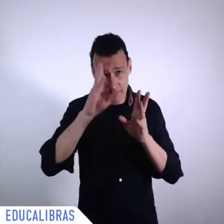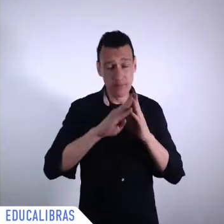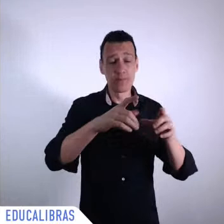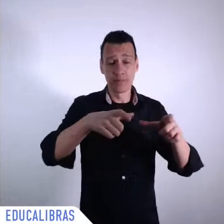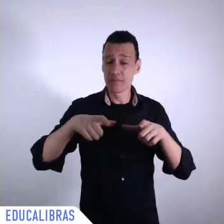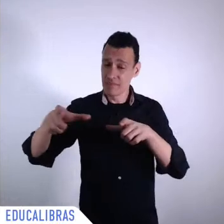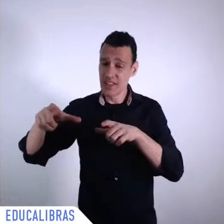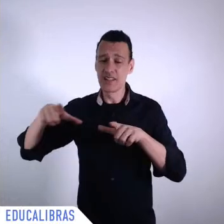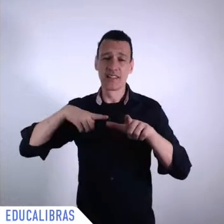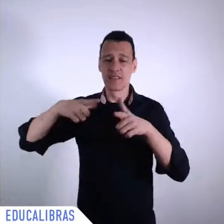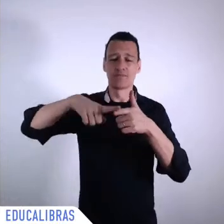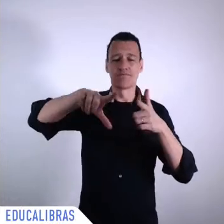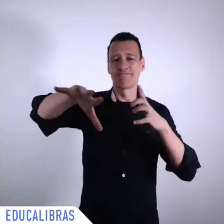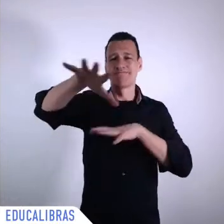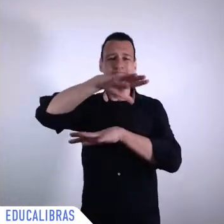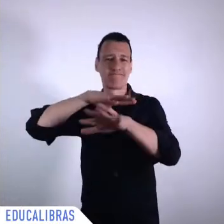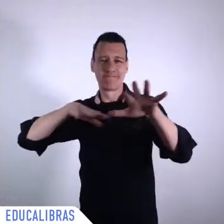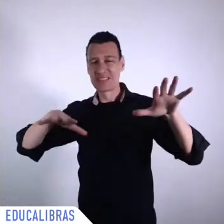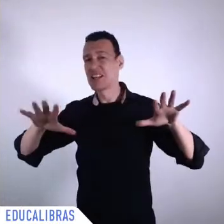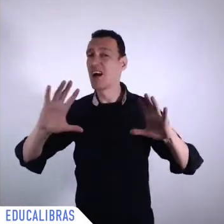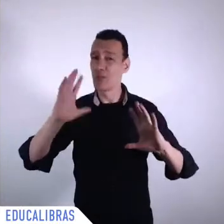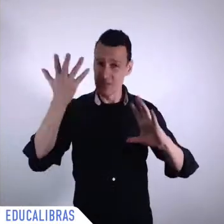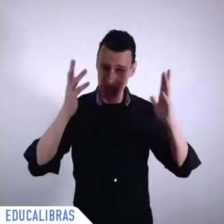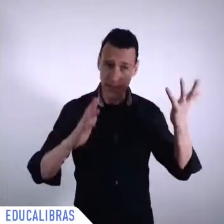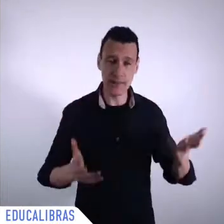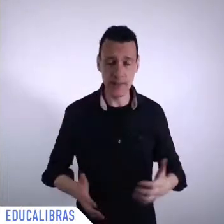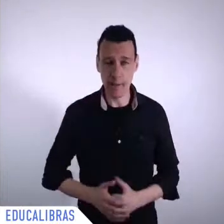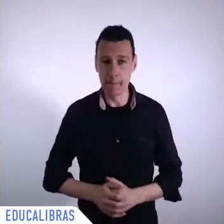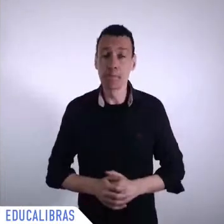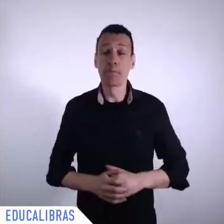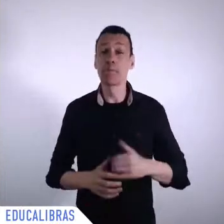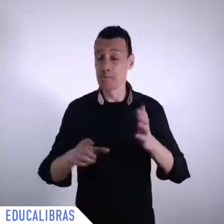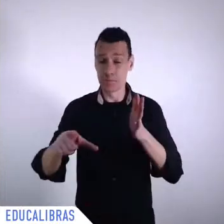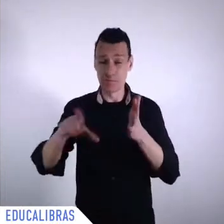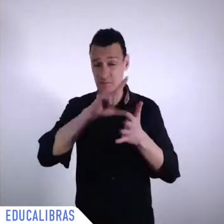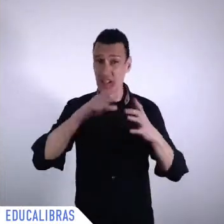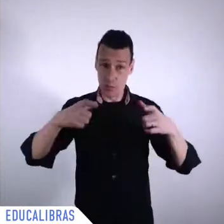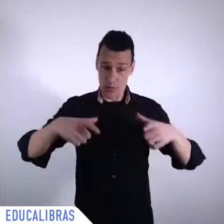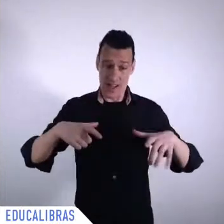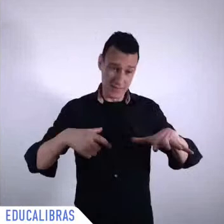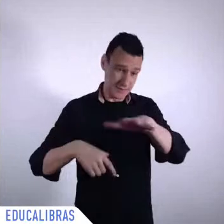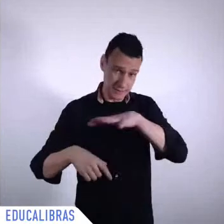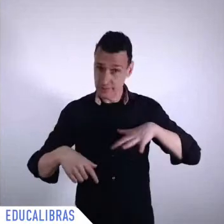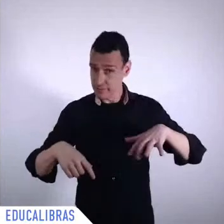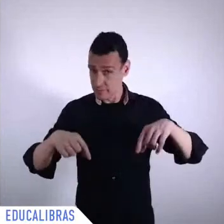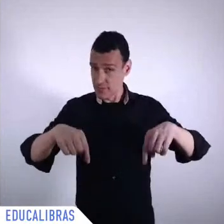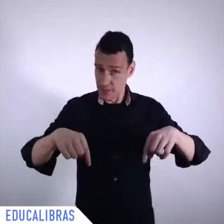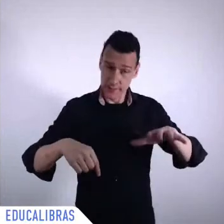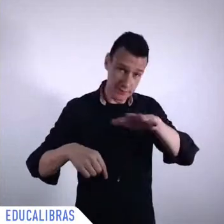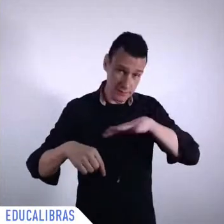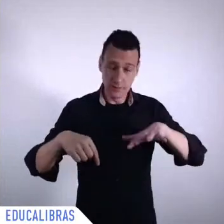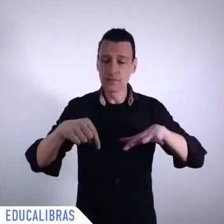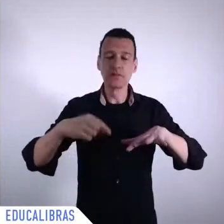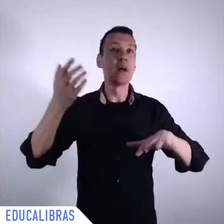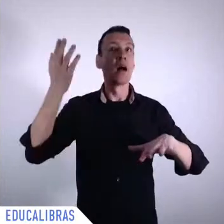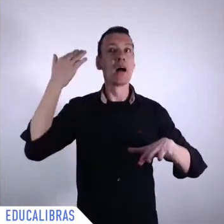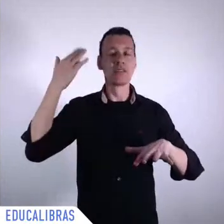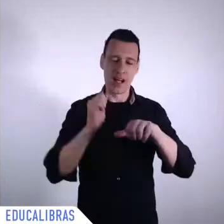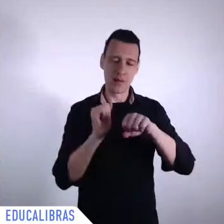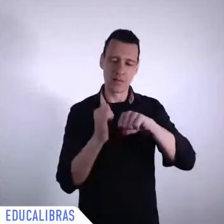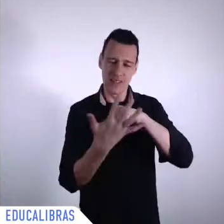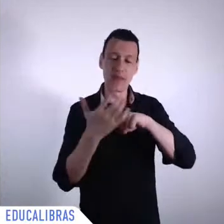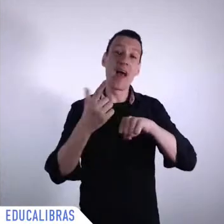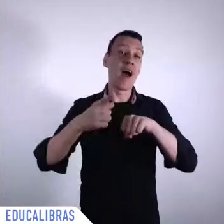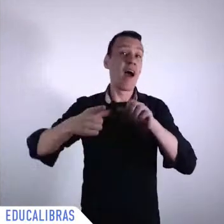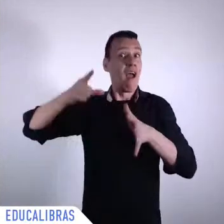because of the pandemic we're seeing a certain setback in the millennium in the sustainable development goals and